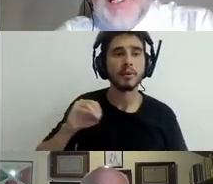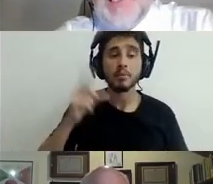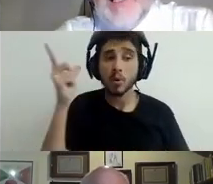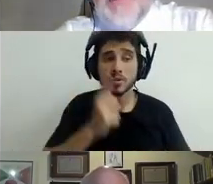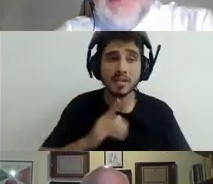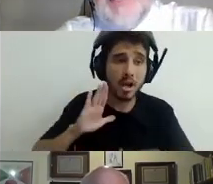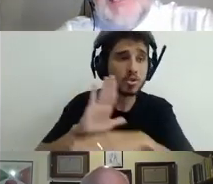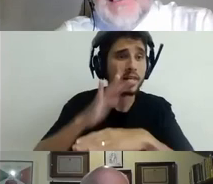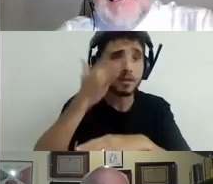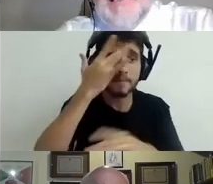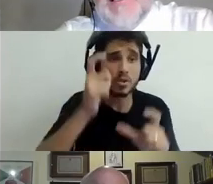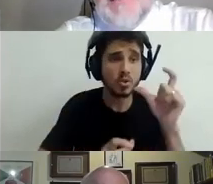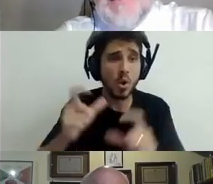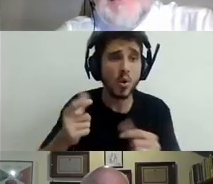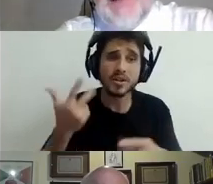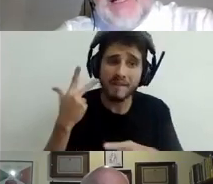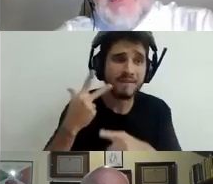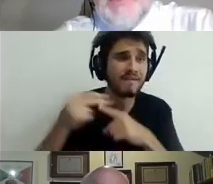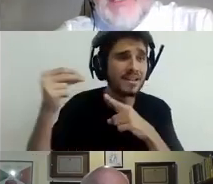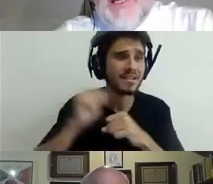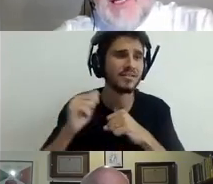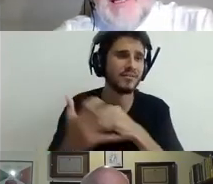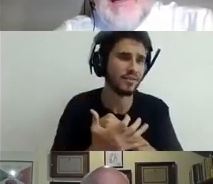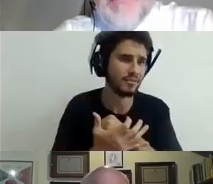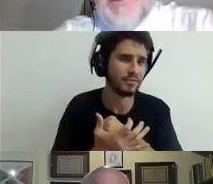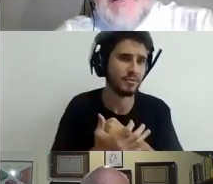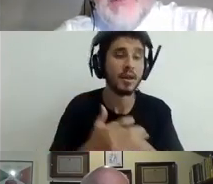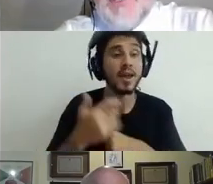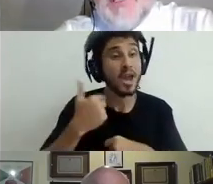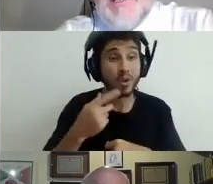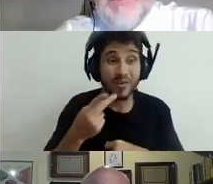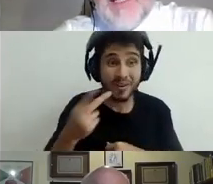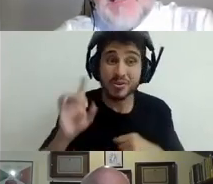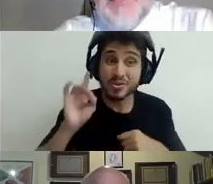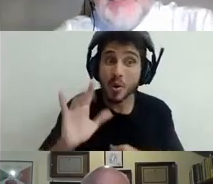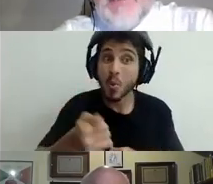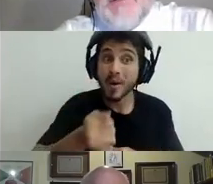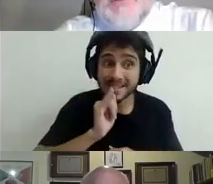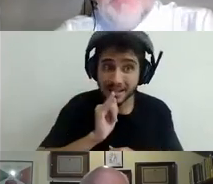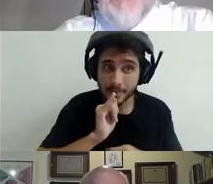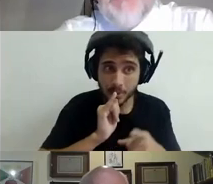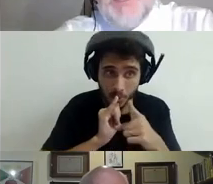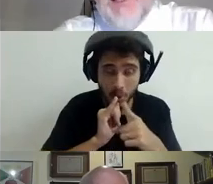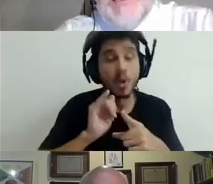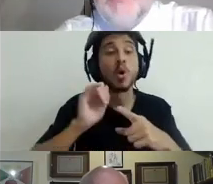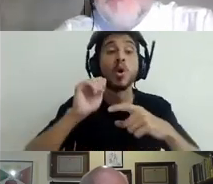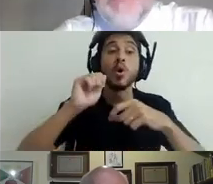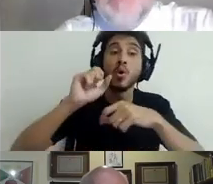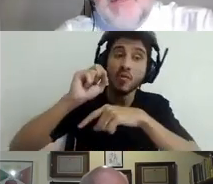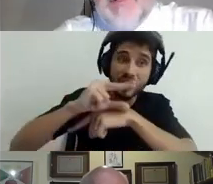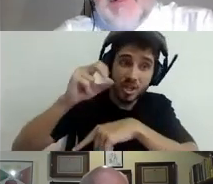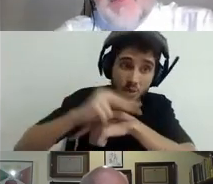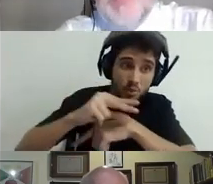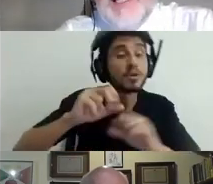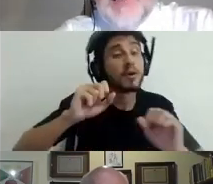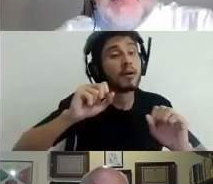one example. The virus follows an exponential curve. Not many